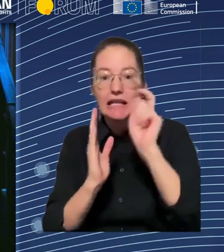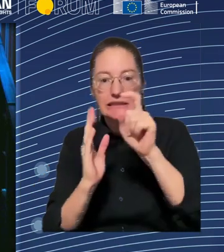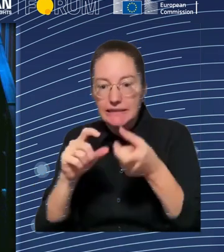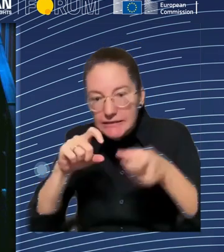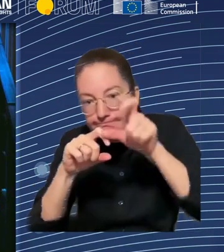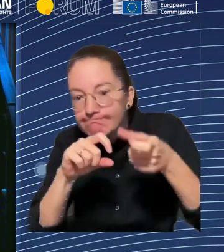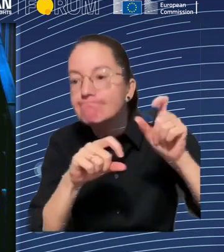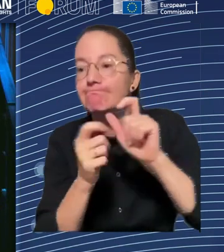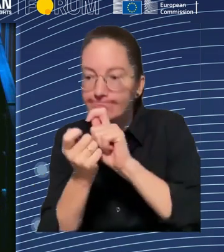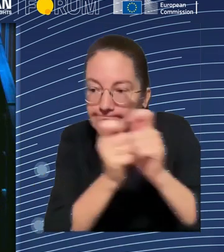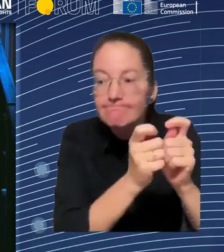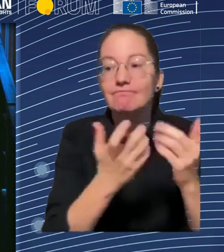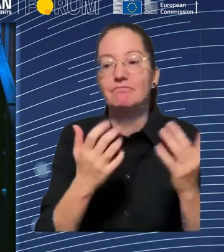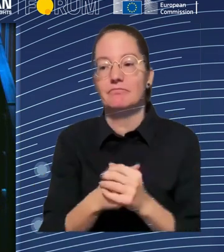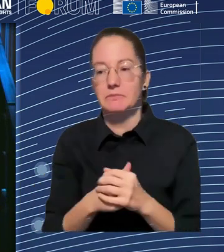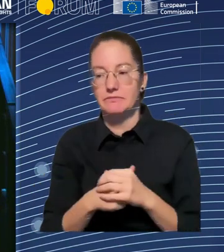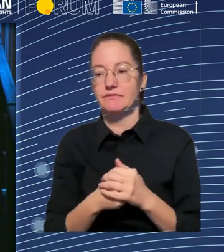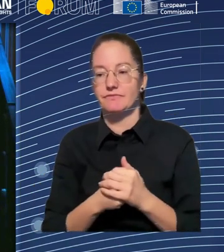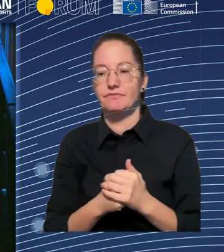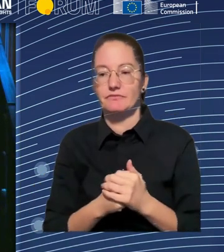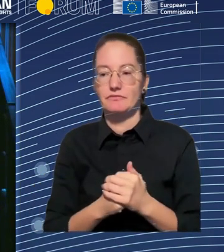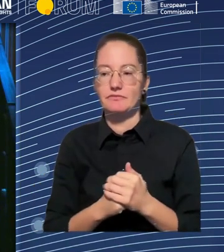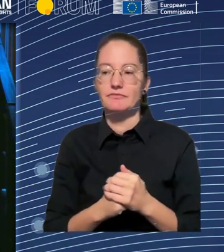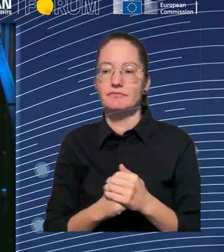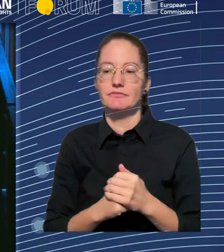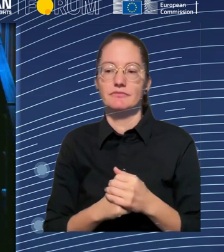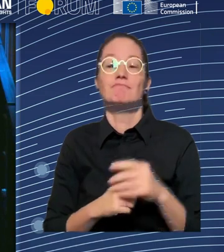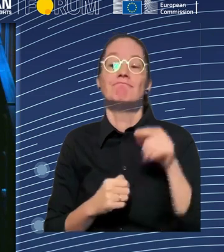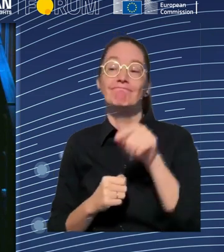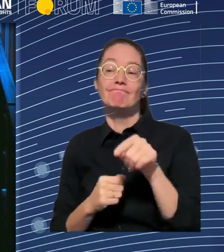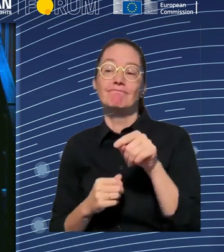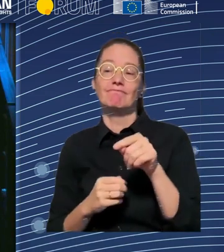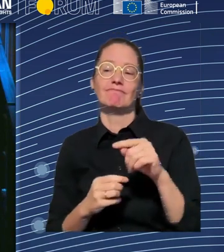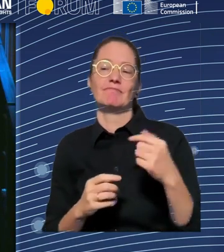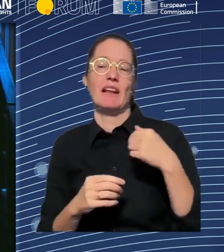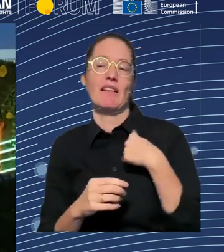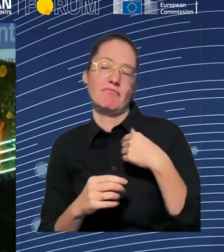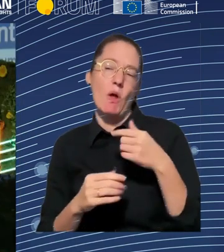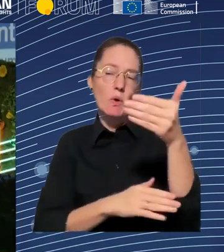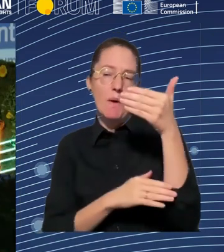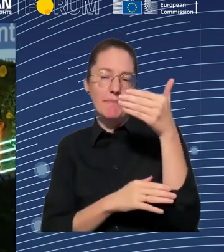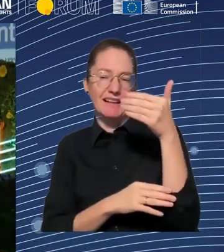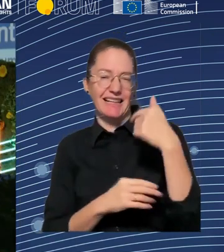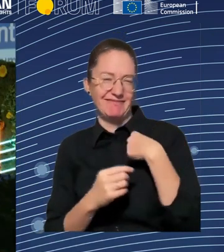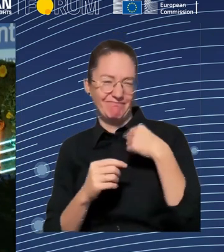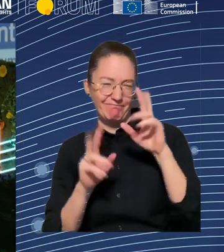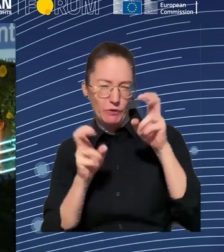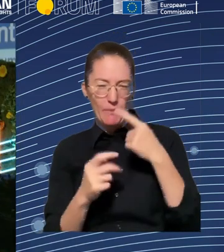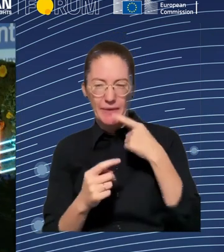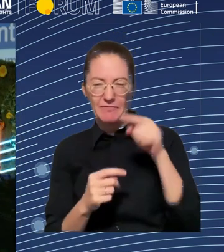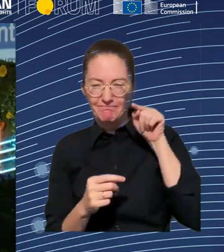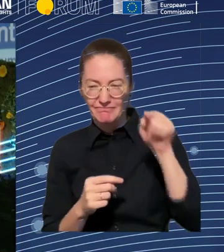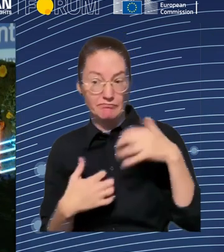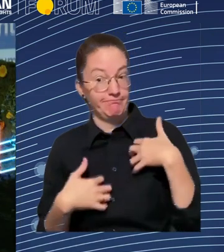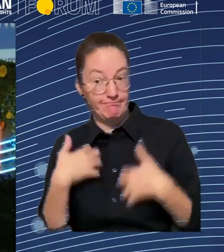management in these large traditional companies, I would be very much interested. Thanks so much. Great. Thanks a lot. Who wants to... Jeremiah,